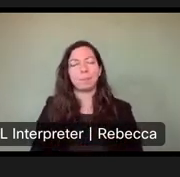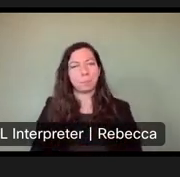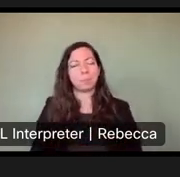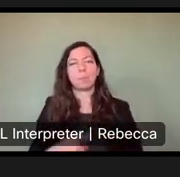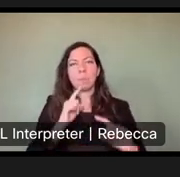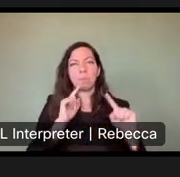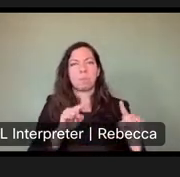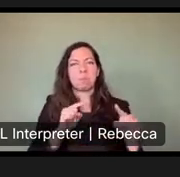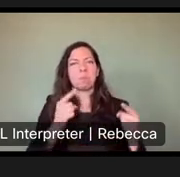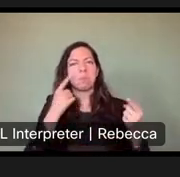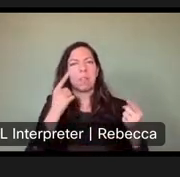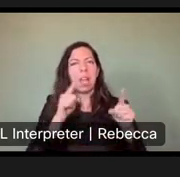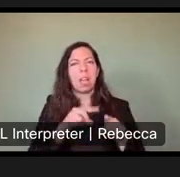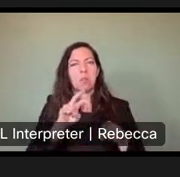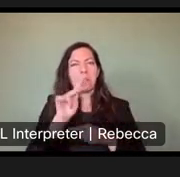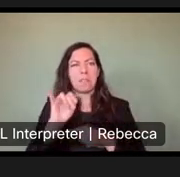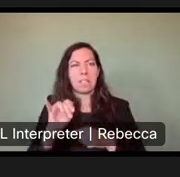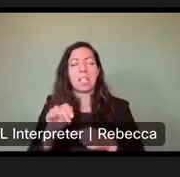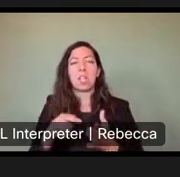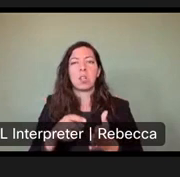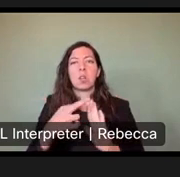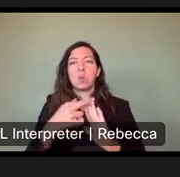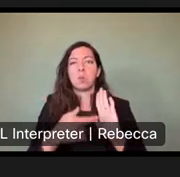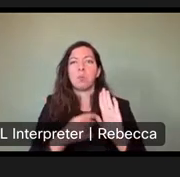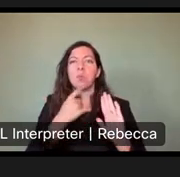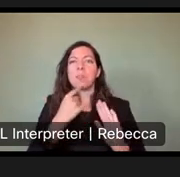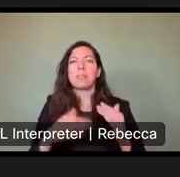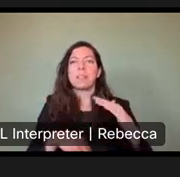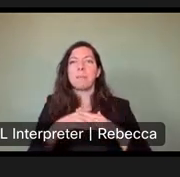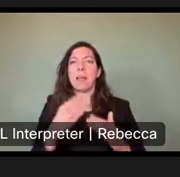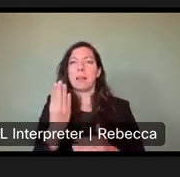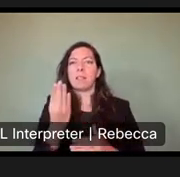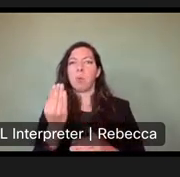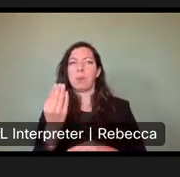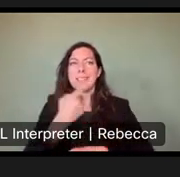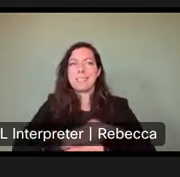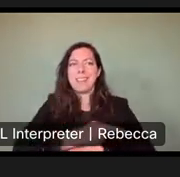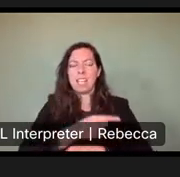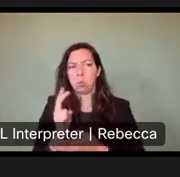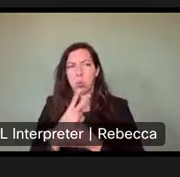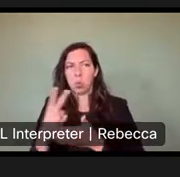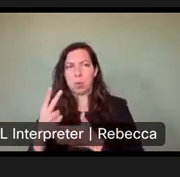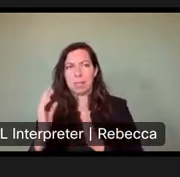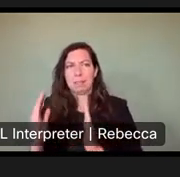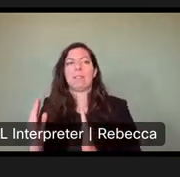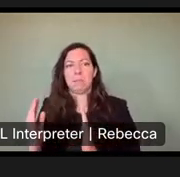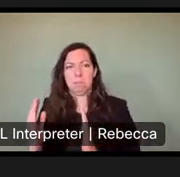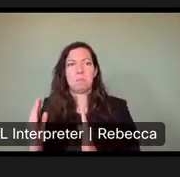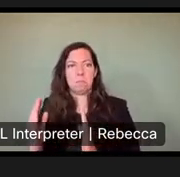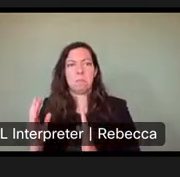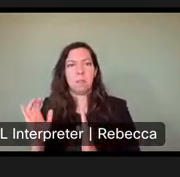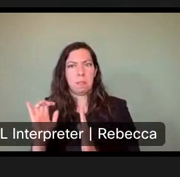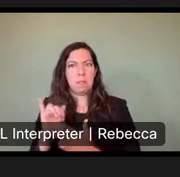that we enforce that 14 day stay rule. Um, our rule says that have. That you can stay in New Mexico state park, uh,